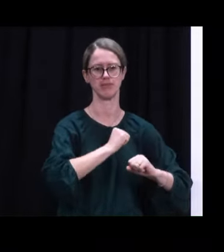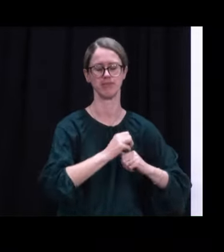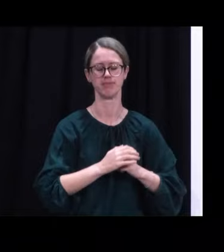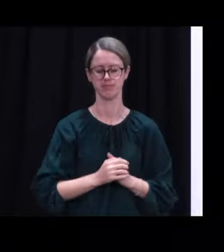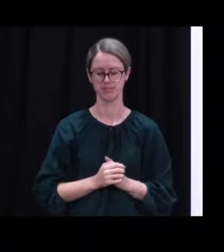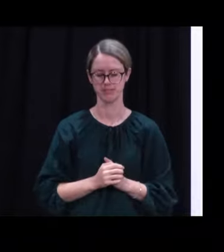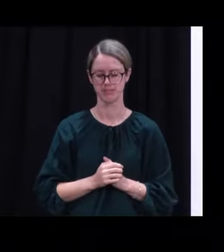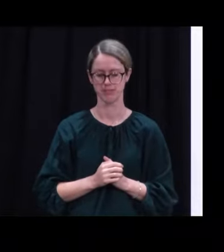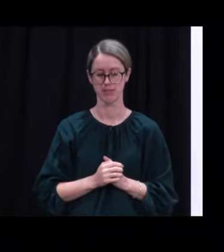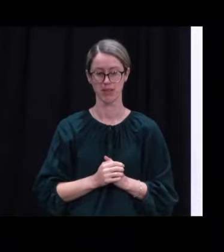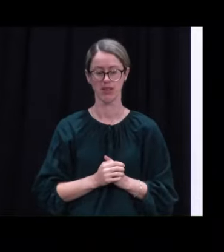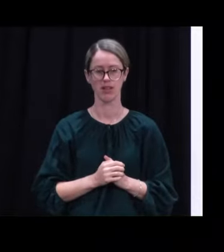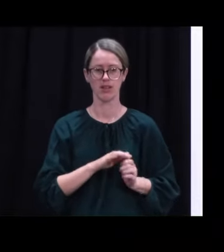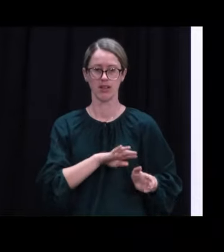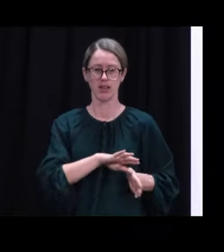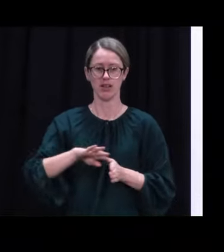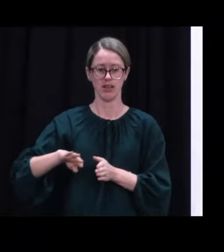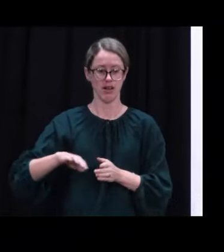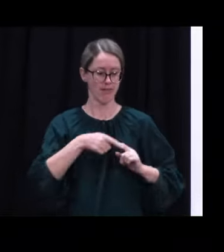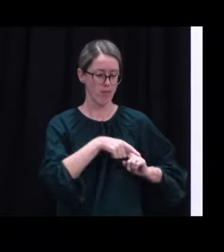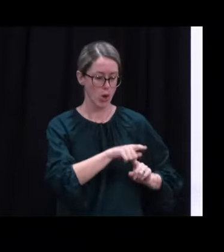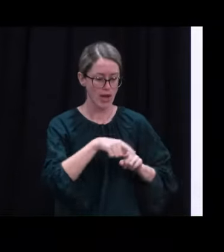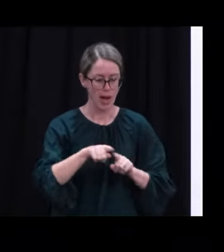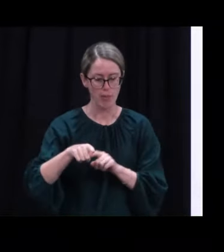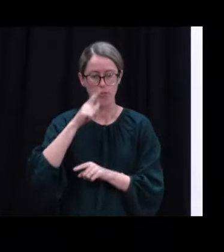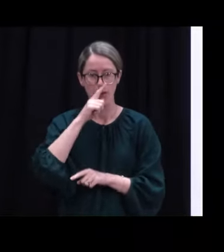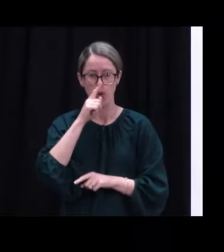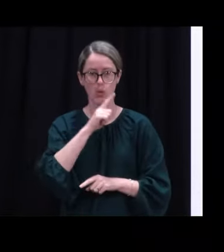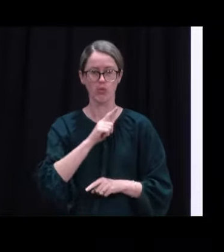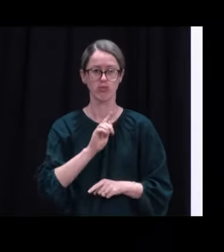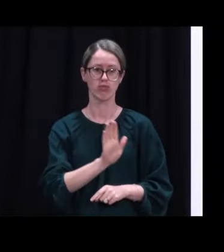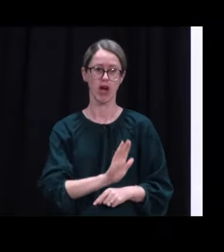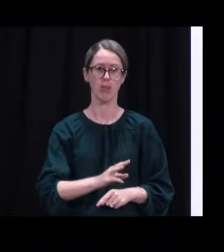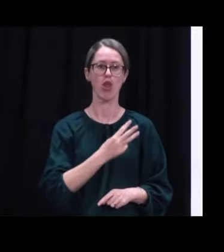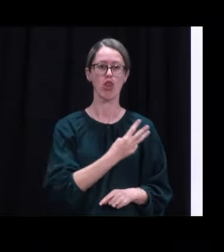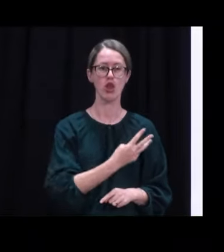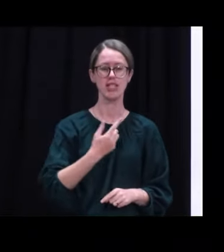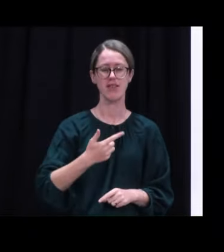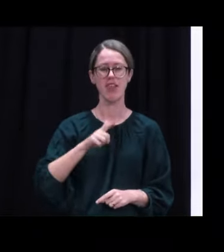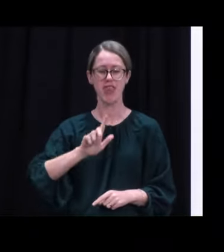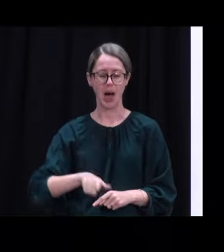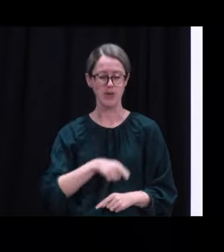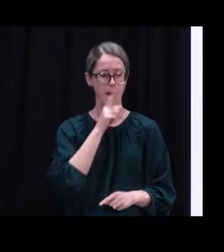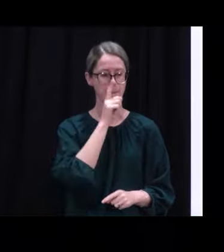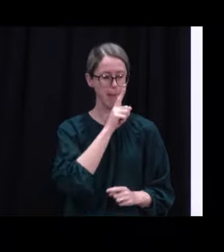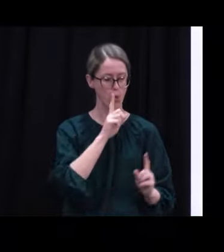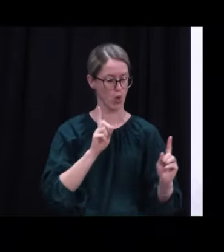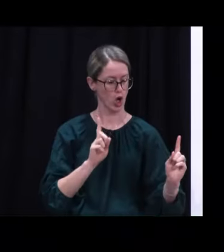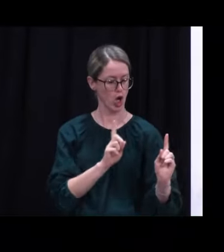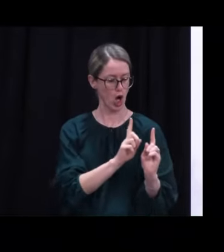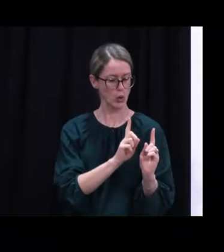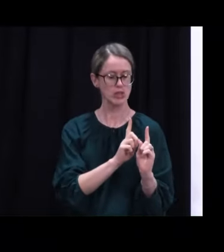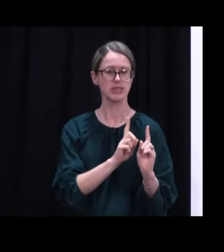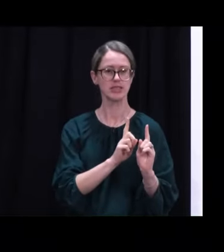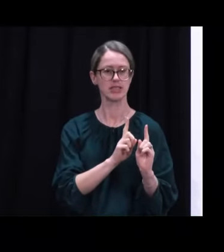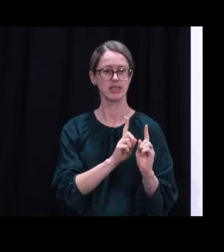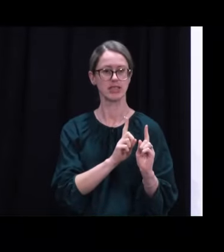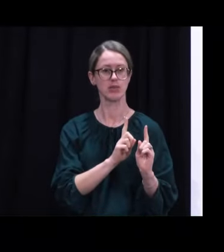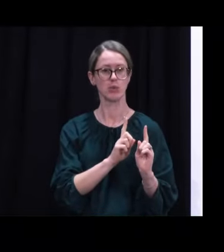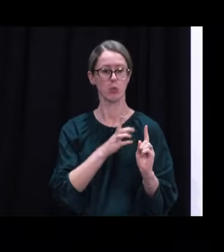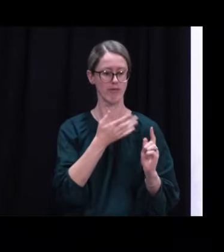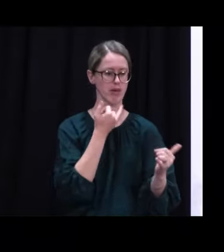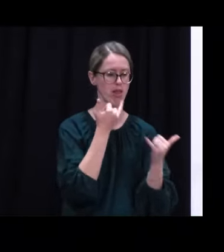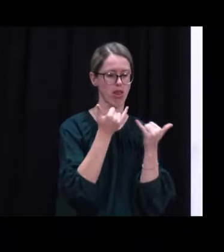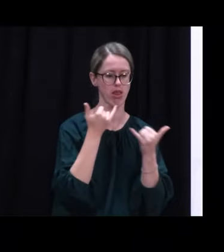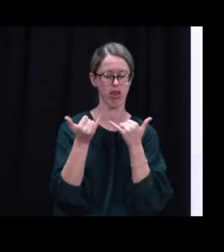On contact tracing, 37,971 individual contacts are in our national database.